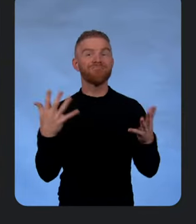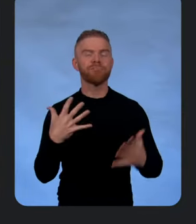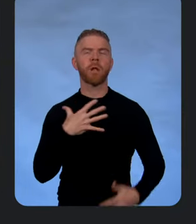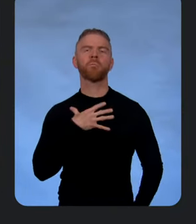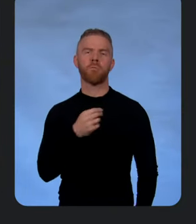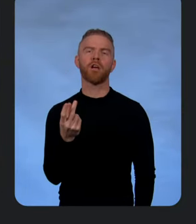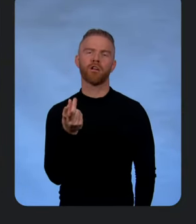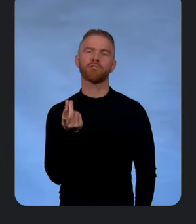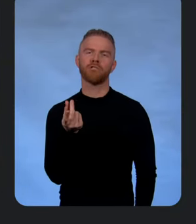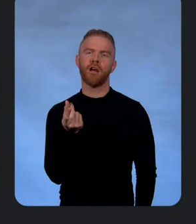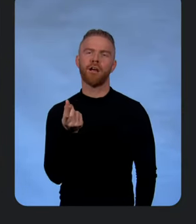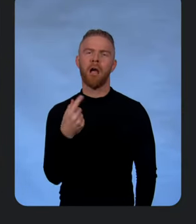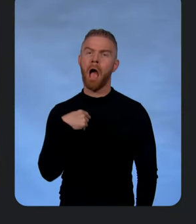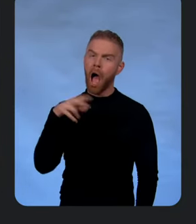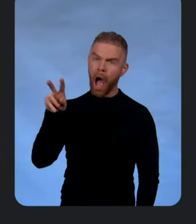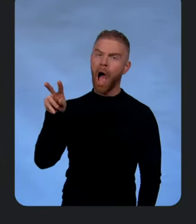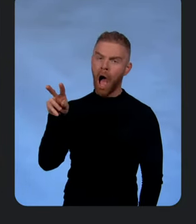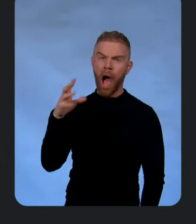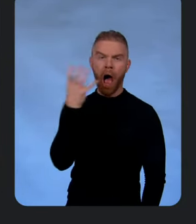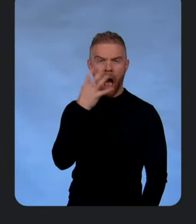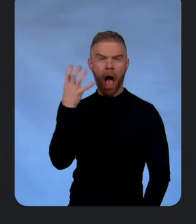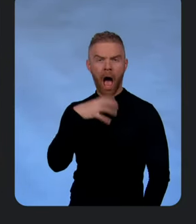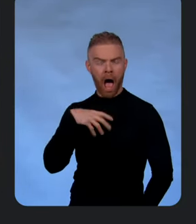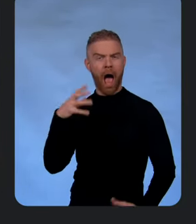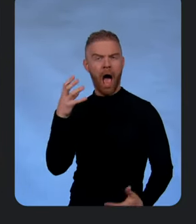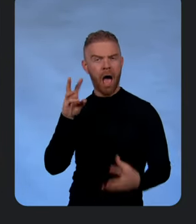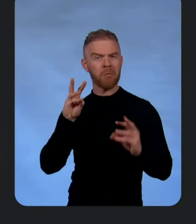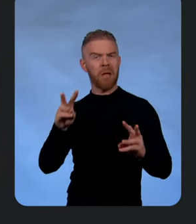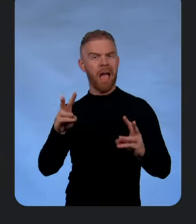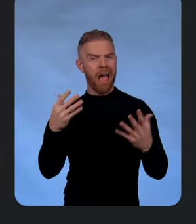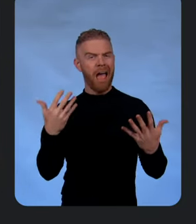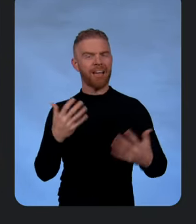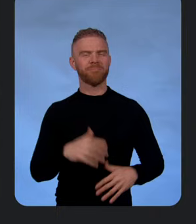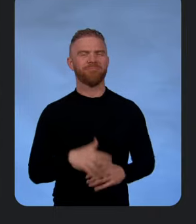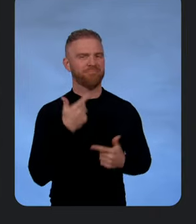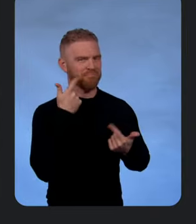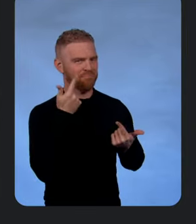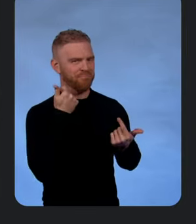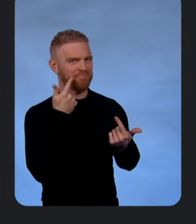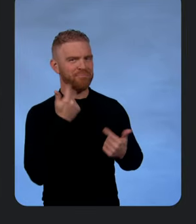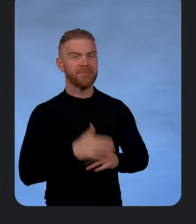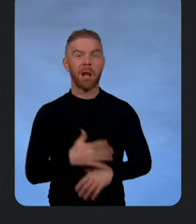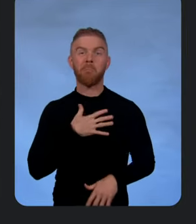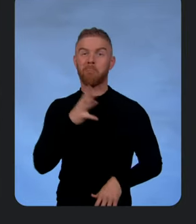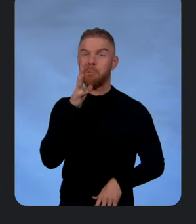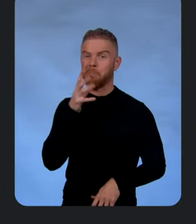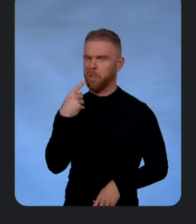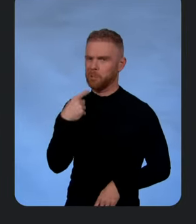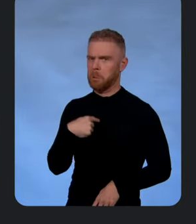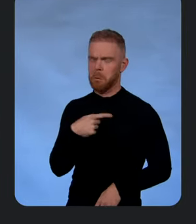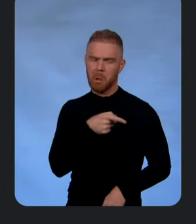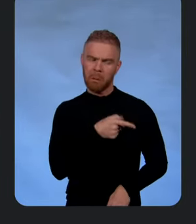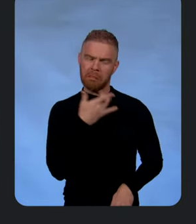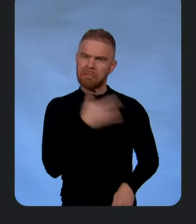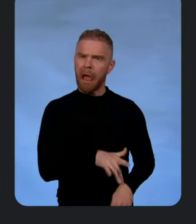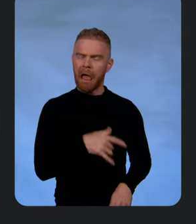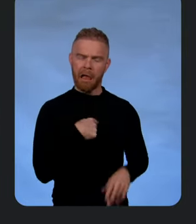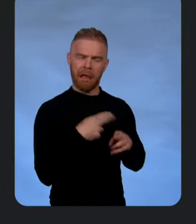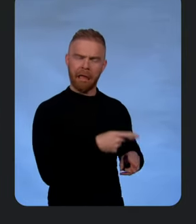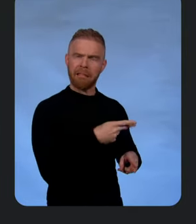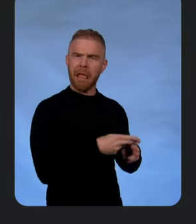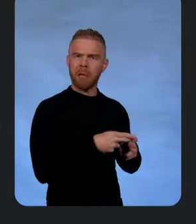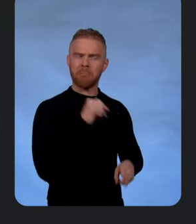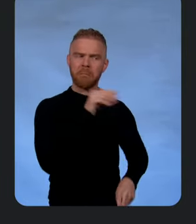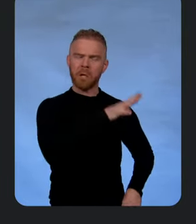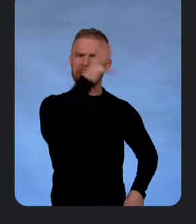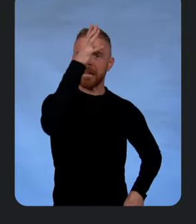Again, amazing with names. Yeah. Thank you. That said, my mom, she tells me all the time, she says, you're very lucky that I named you. And yeah, that's probably